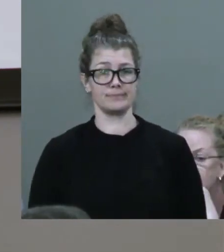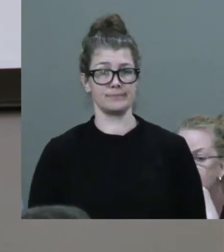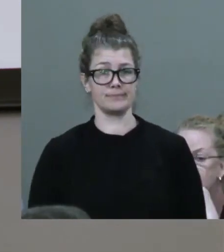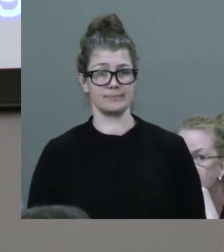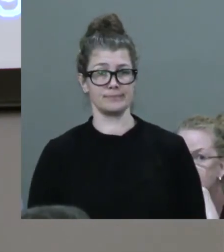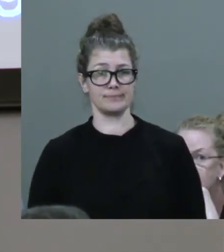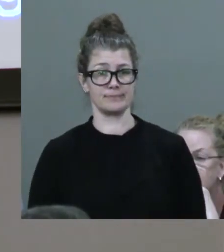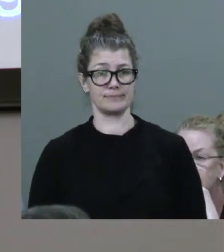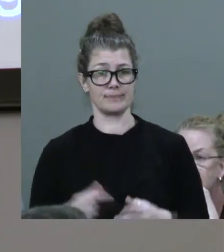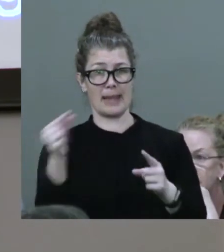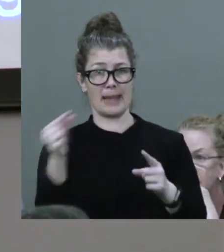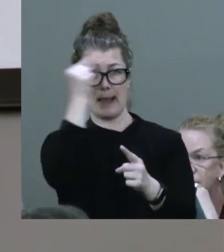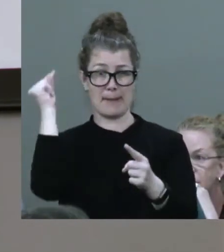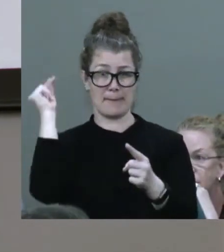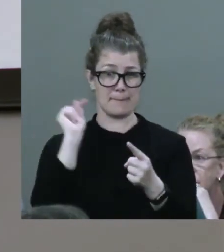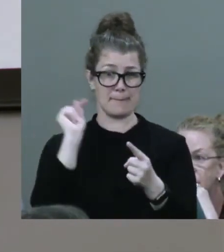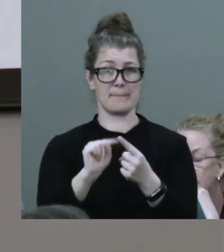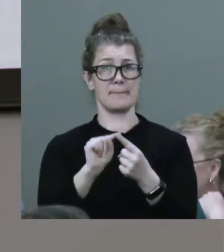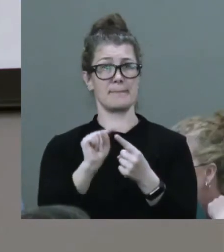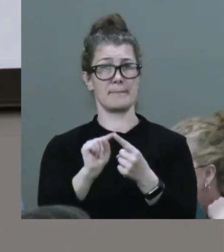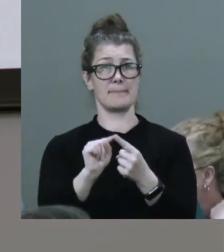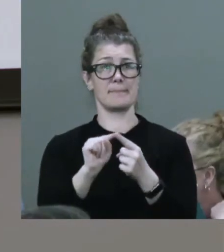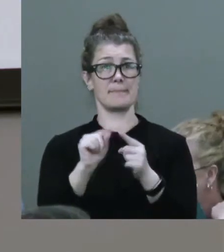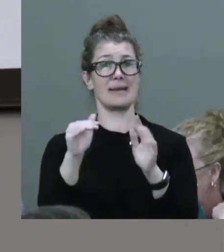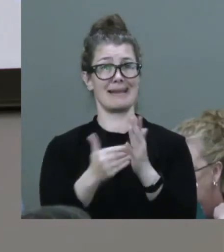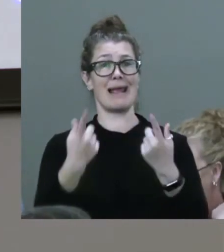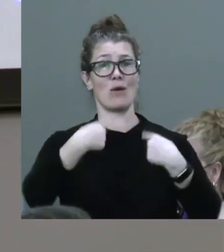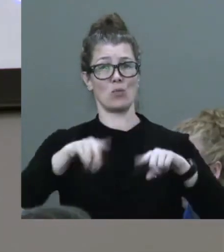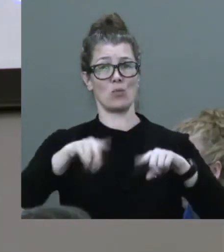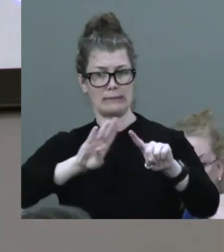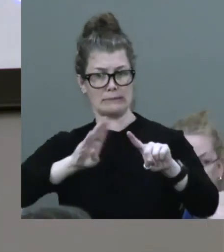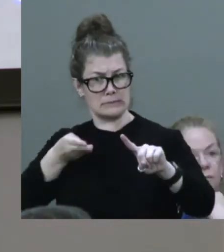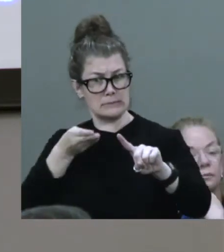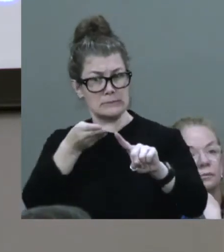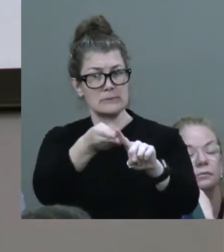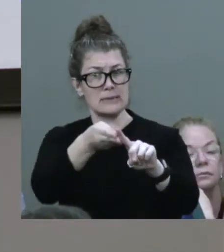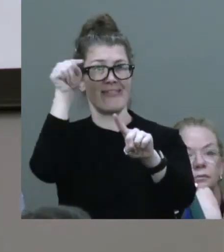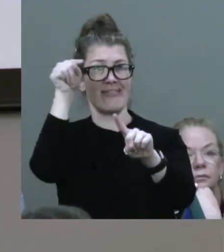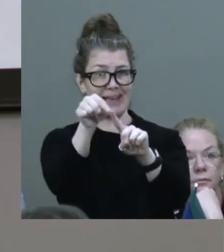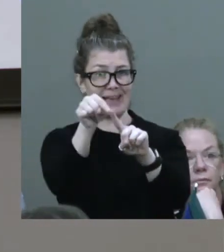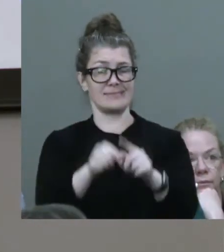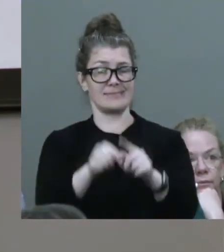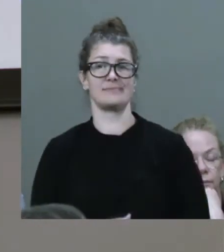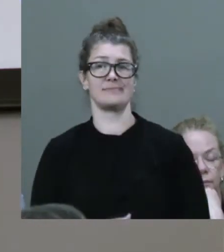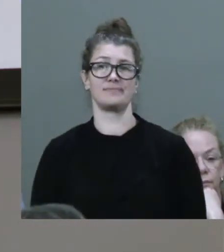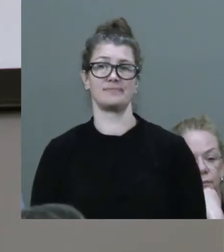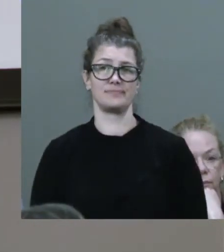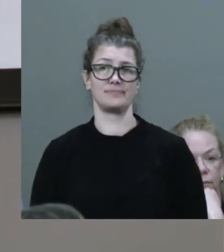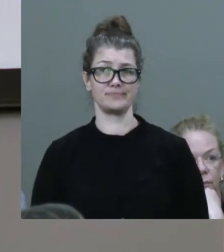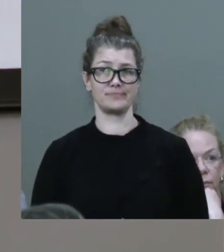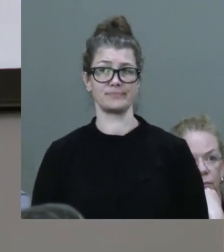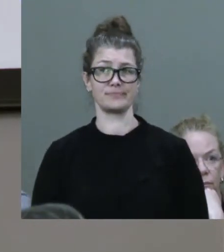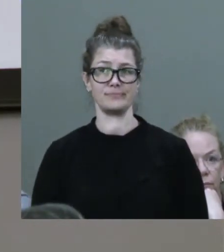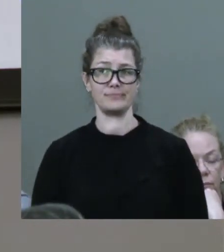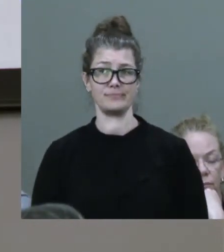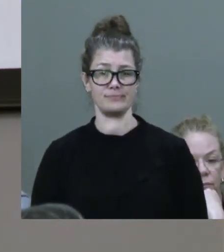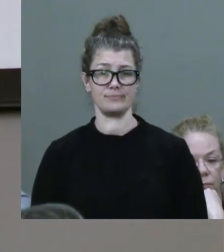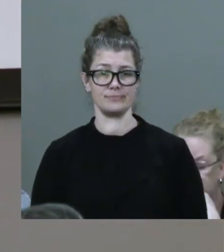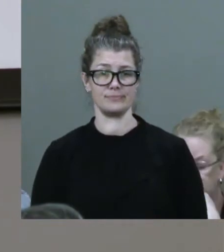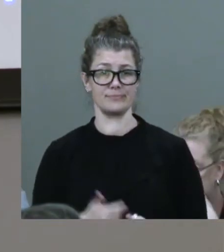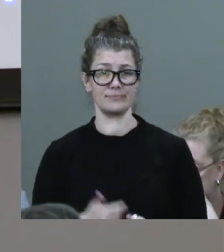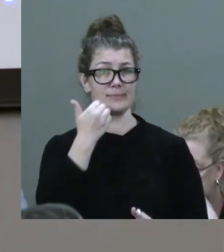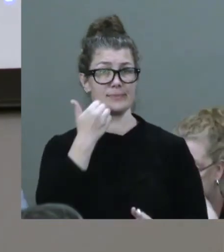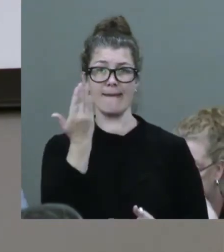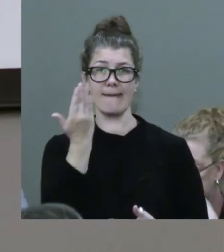aim that we are now directed. It is to this great aim that I work every